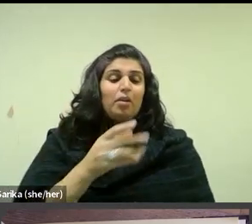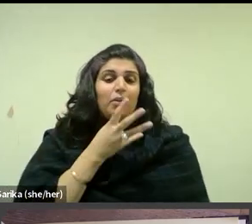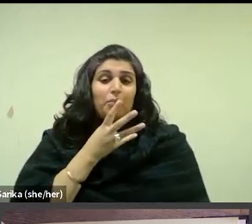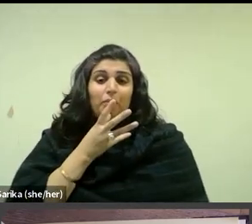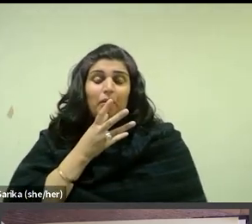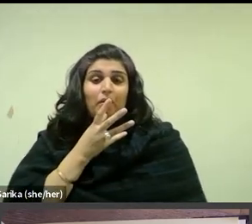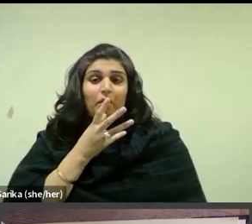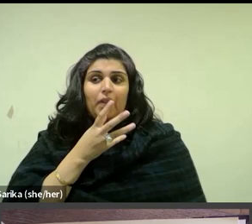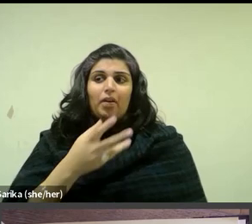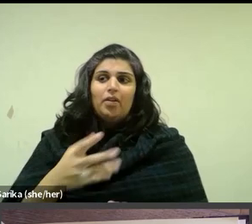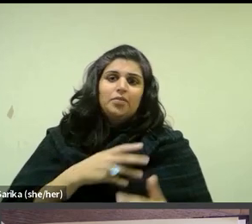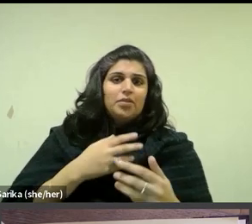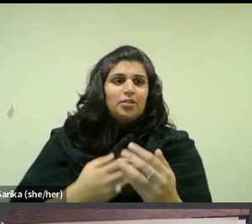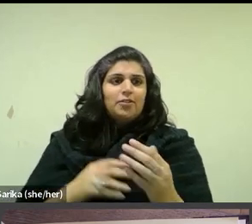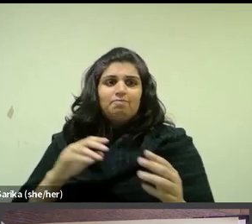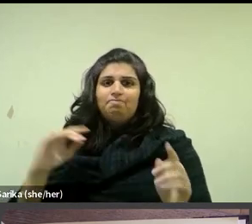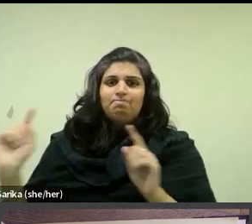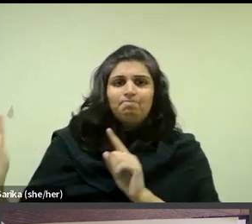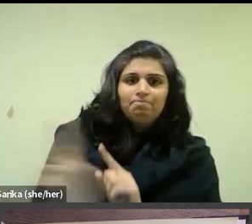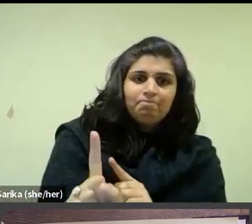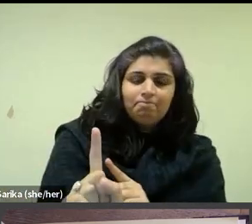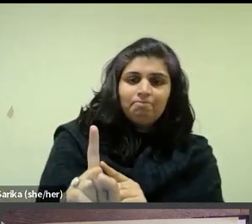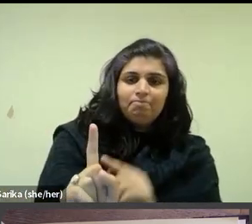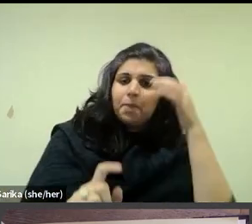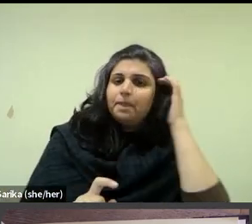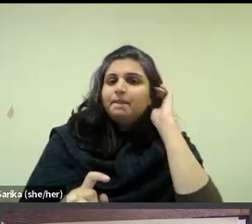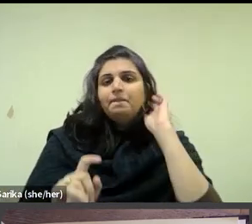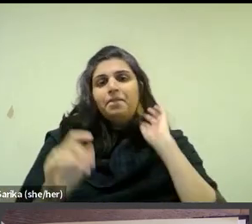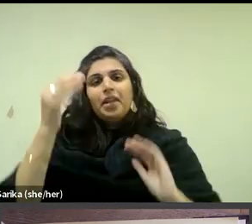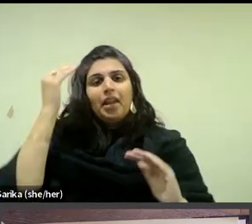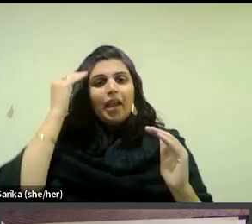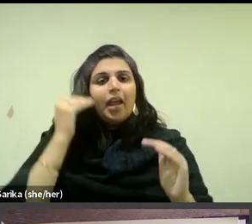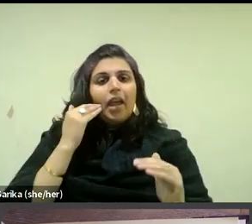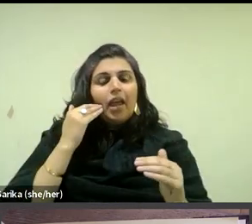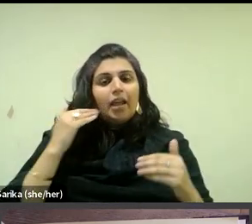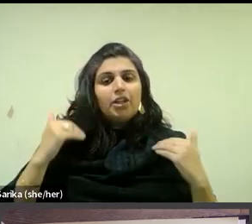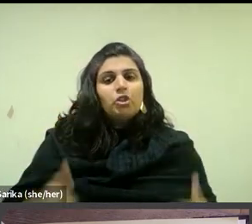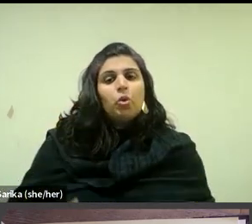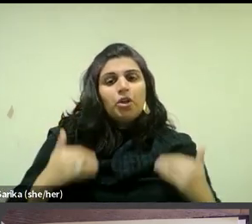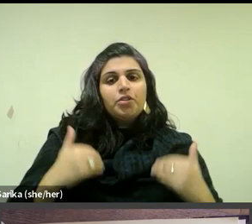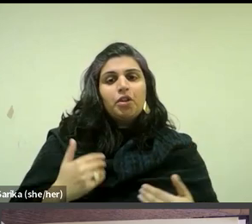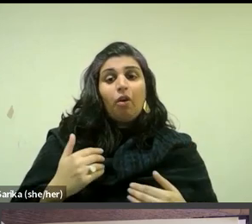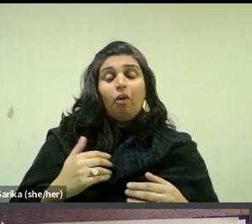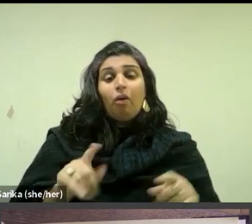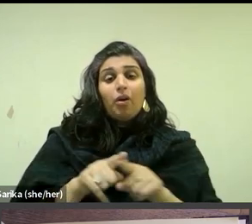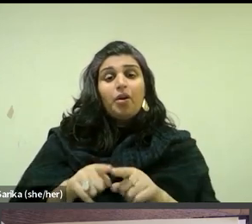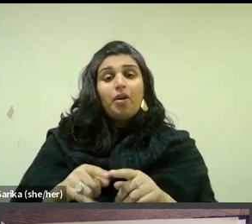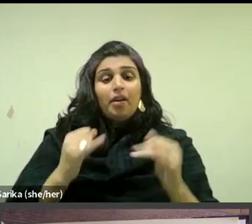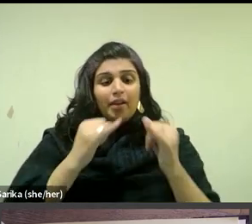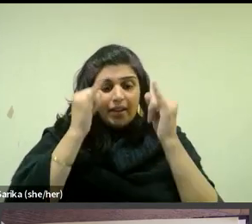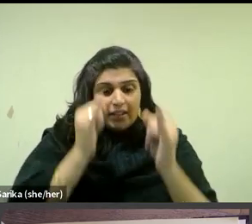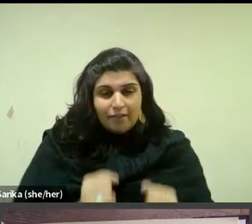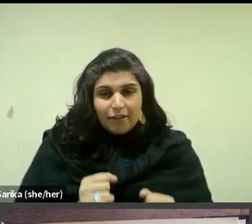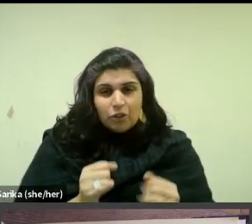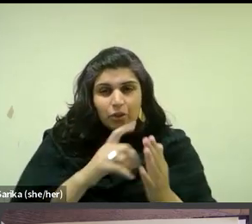dominates. In addition to many versions of her head and torso, we find also individual drawings of her hand,